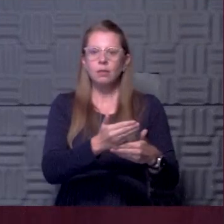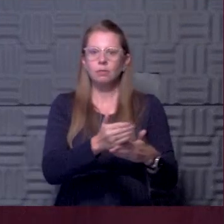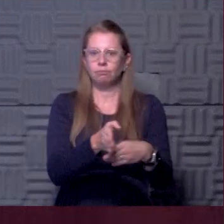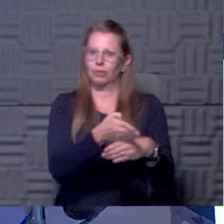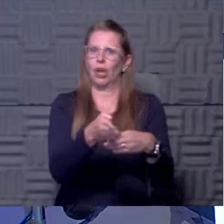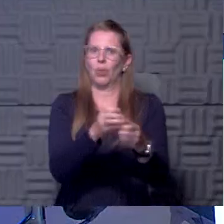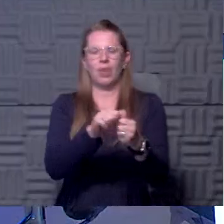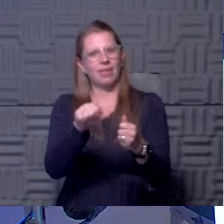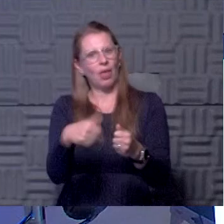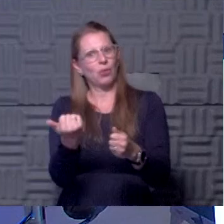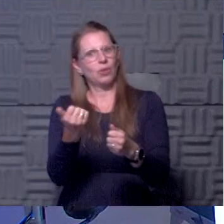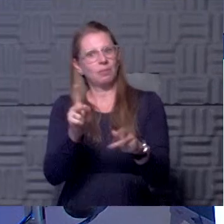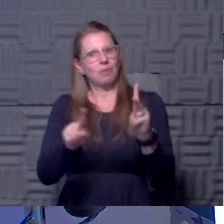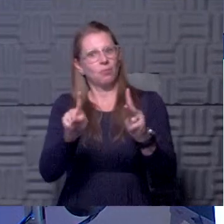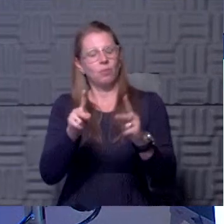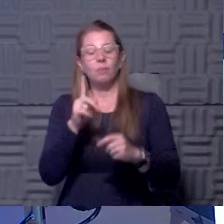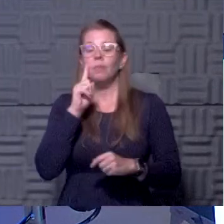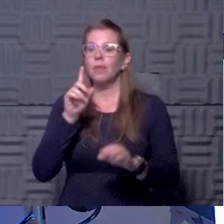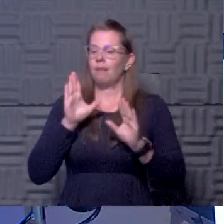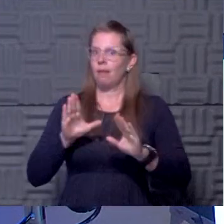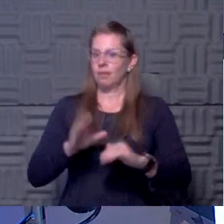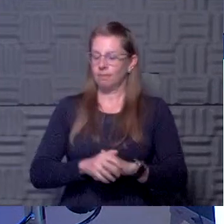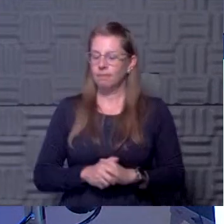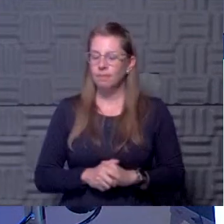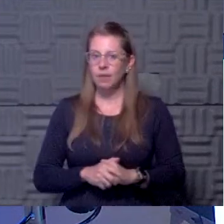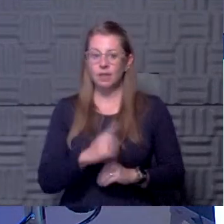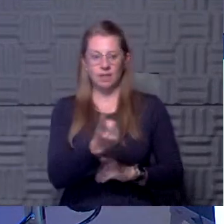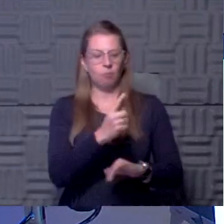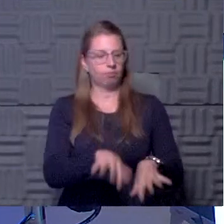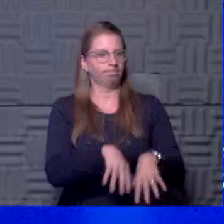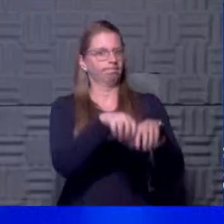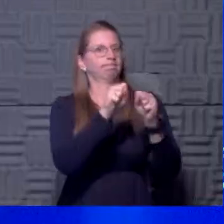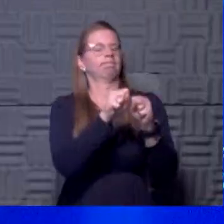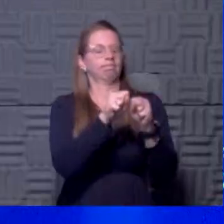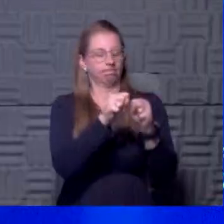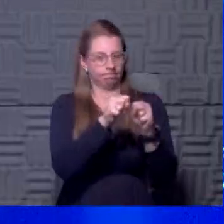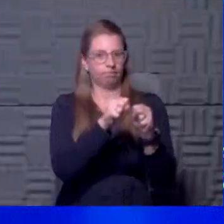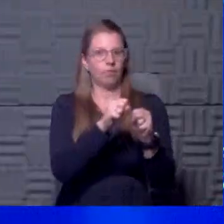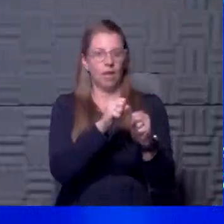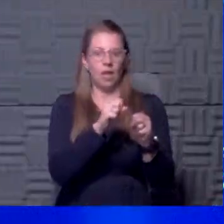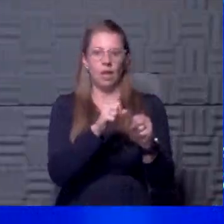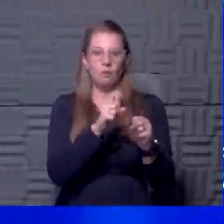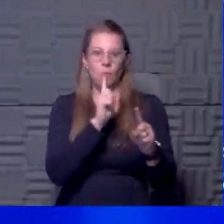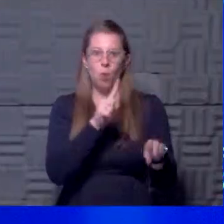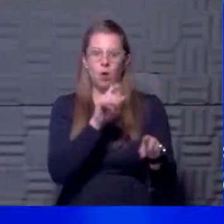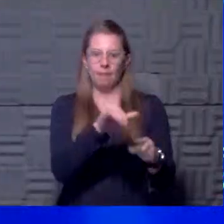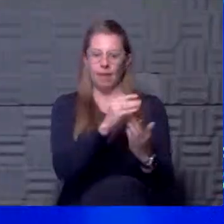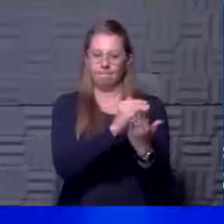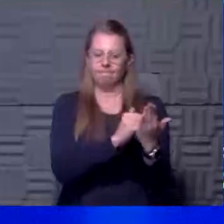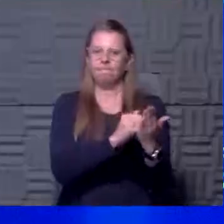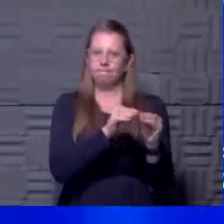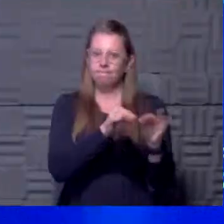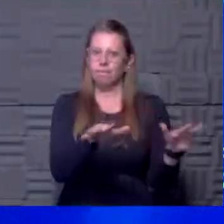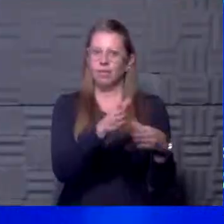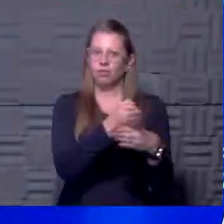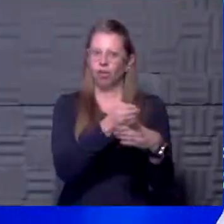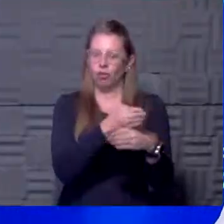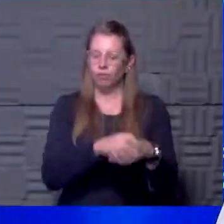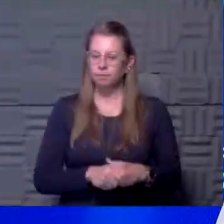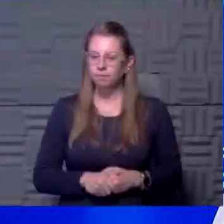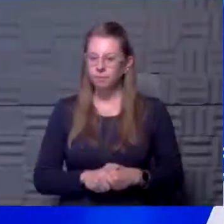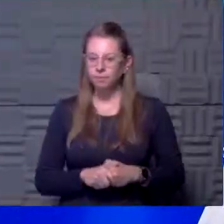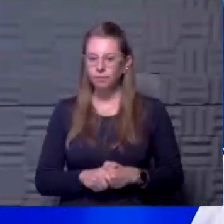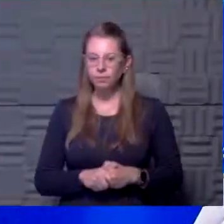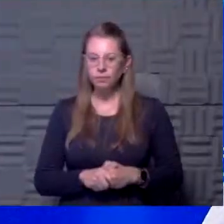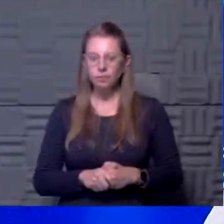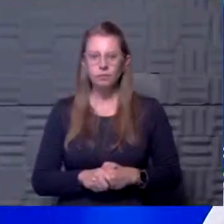is. Yeah, I think it's awesome. And I think having somebody take initiative to do that is a great thing. And because schools are clearly such a major risk for all of us, it interrupts